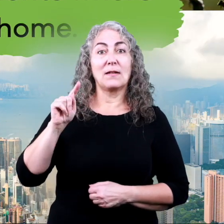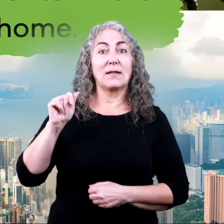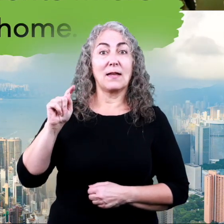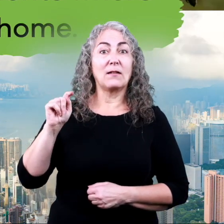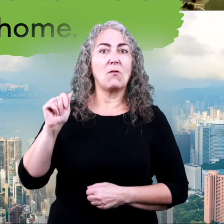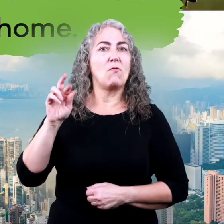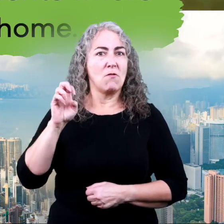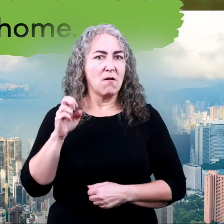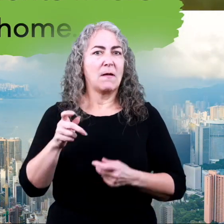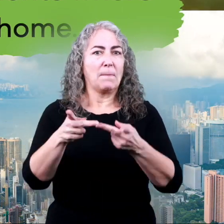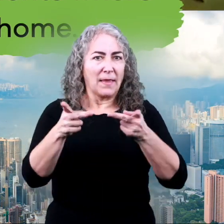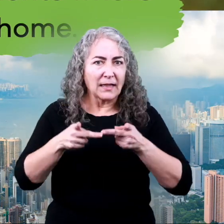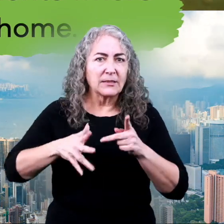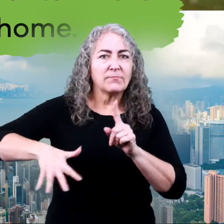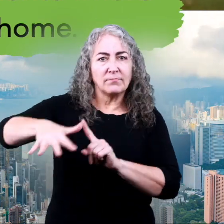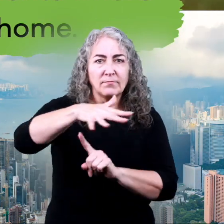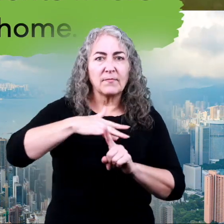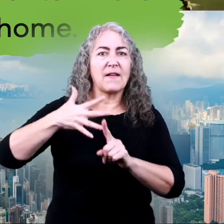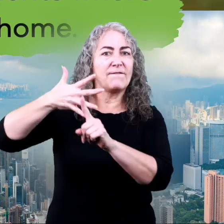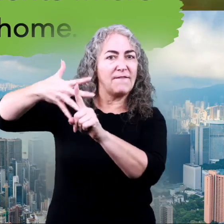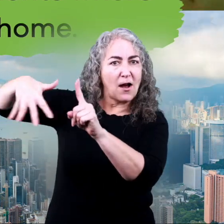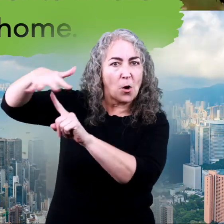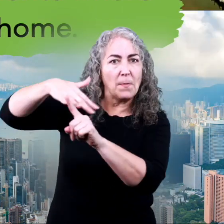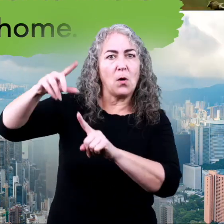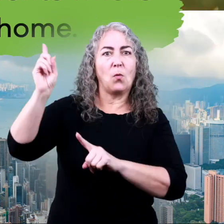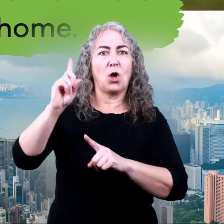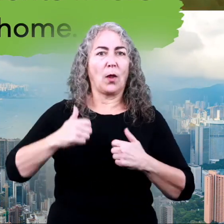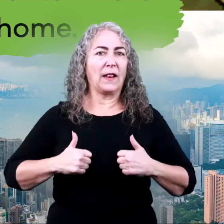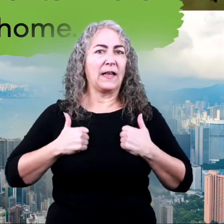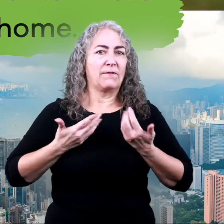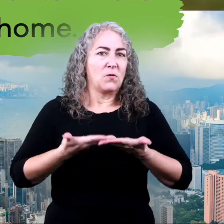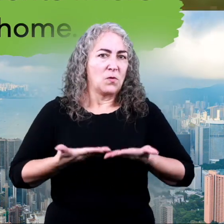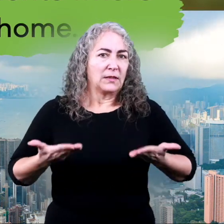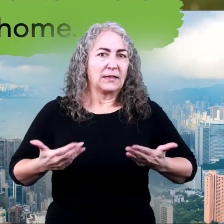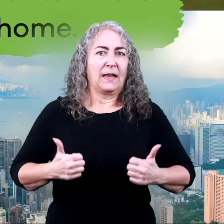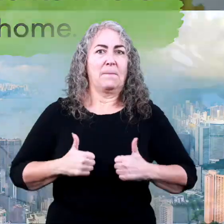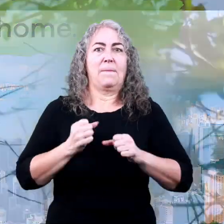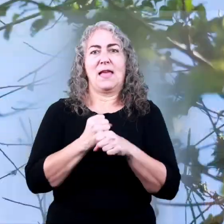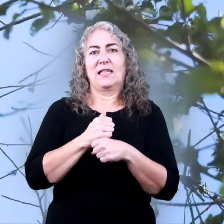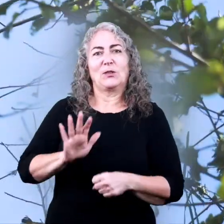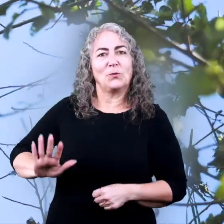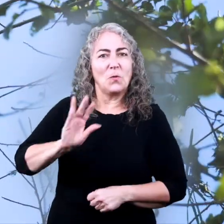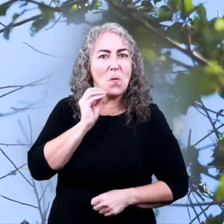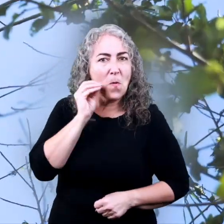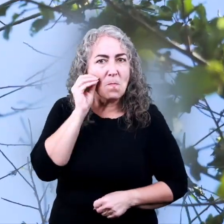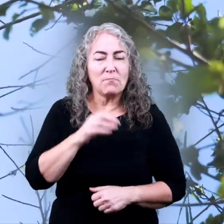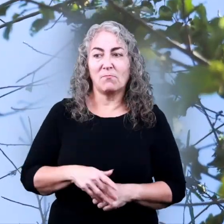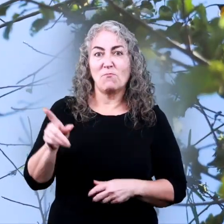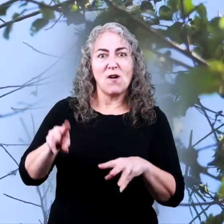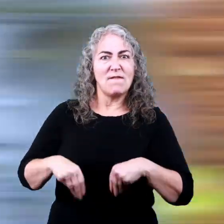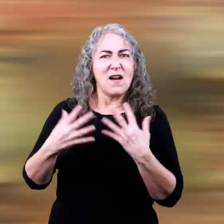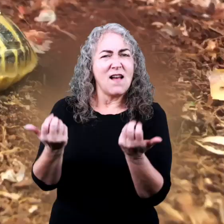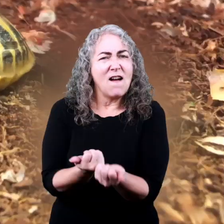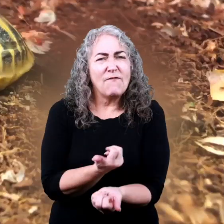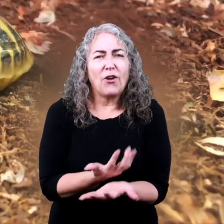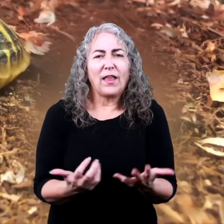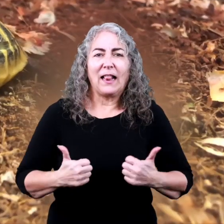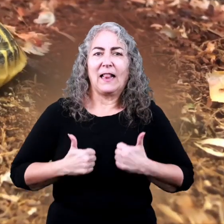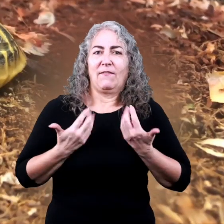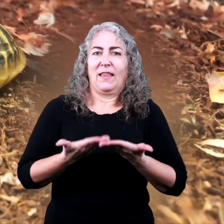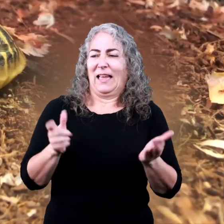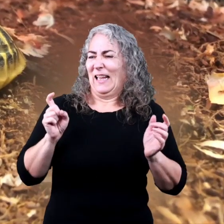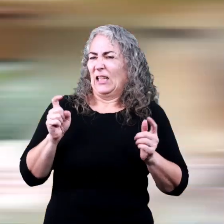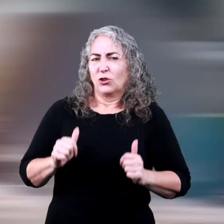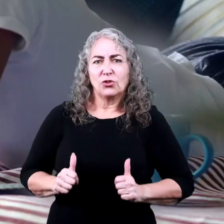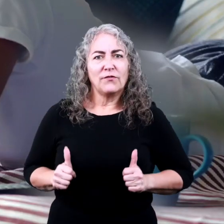Habitats are places and environments where a living organism makes its home. And they provide everything a living